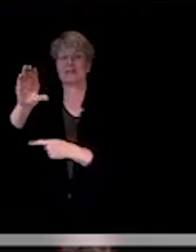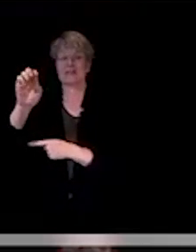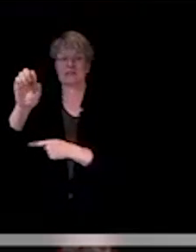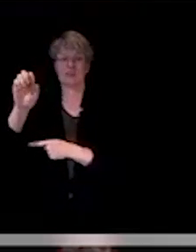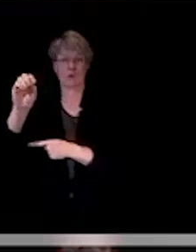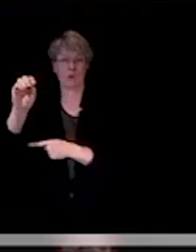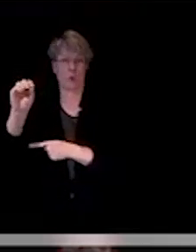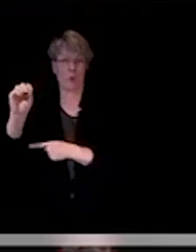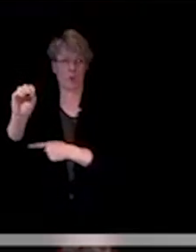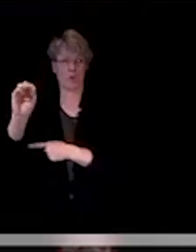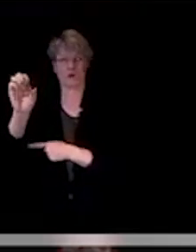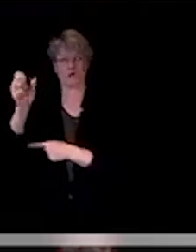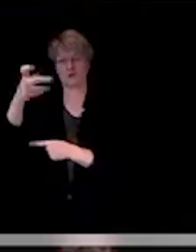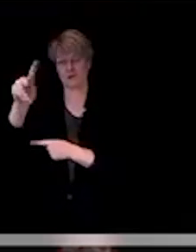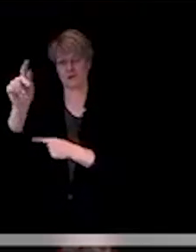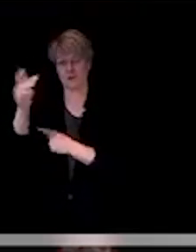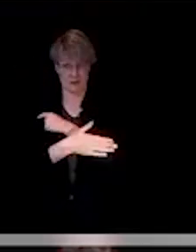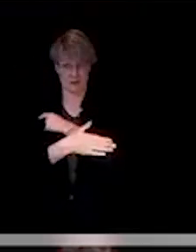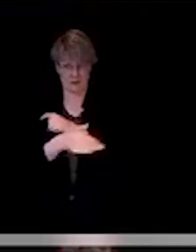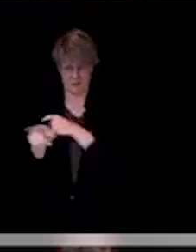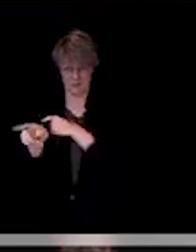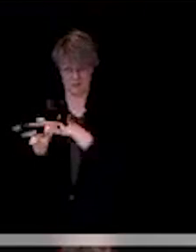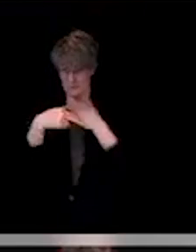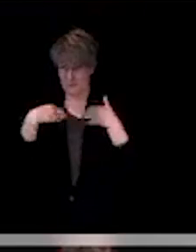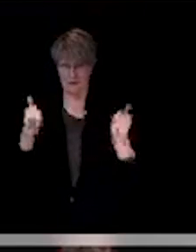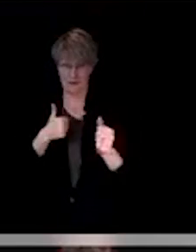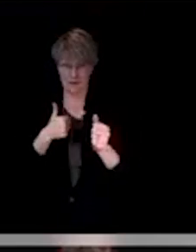Do any of you have updates that you would like to share?